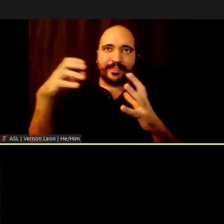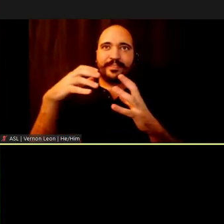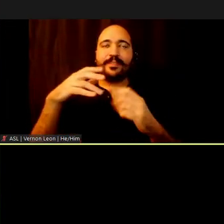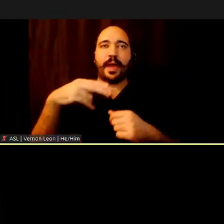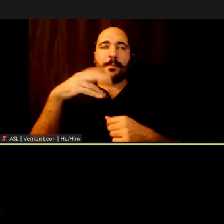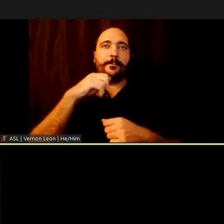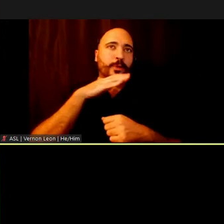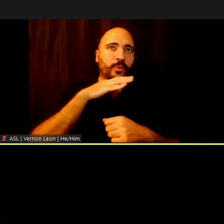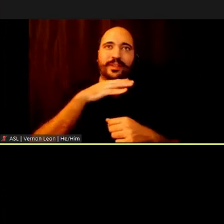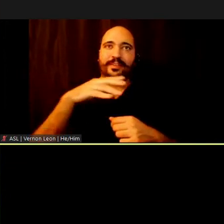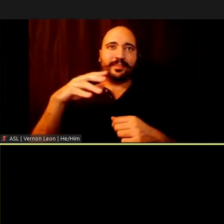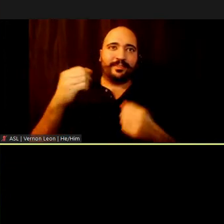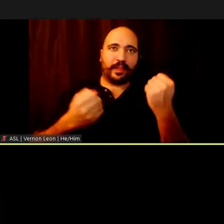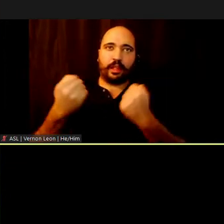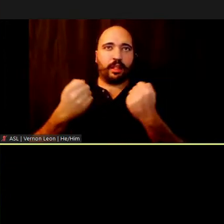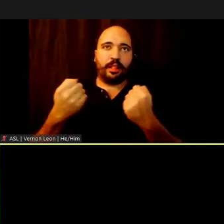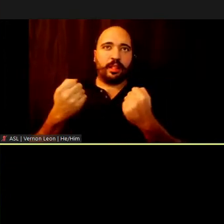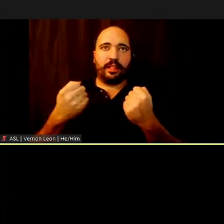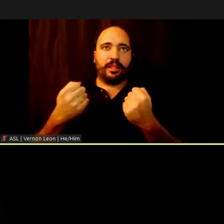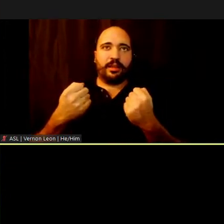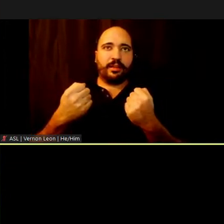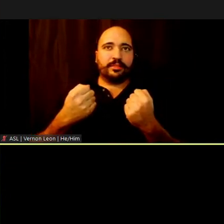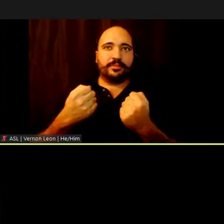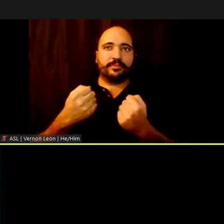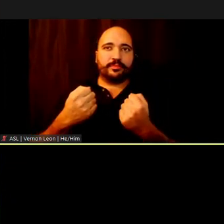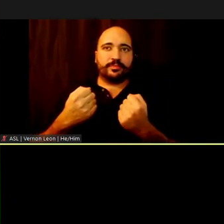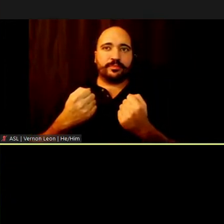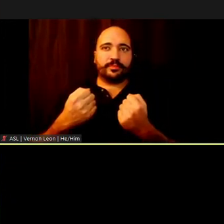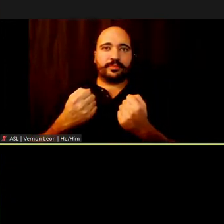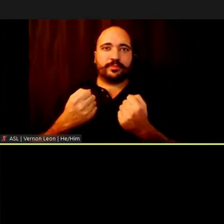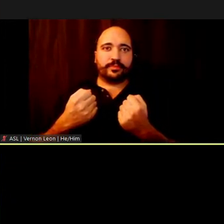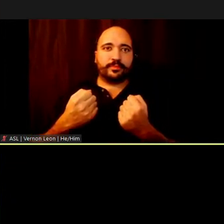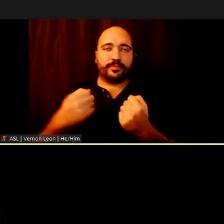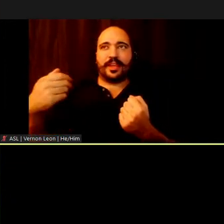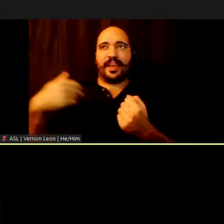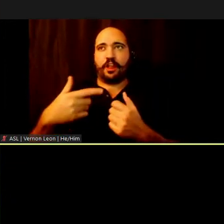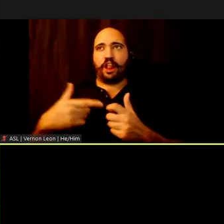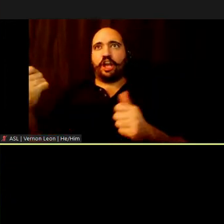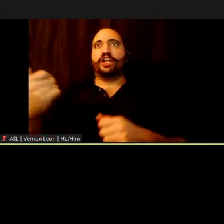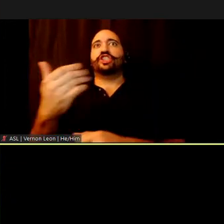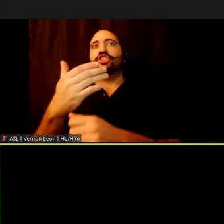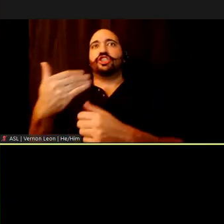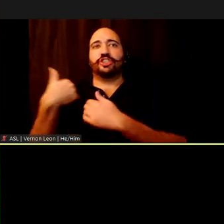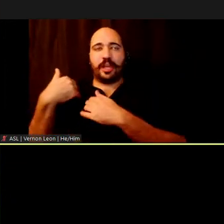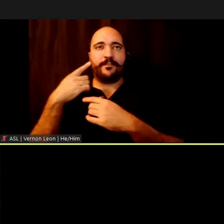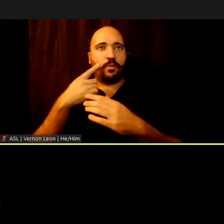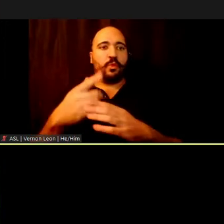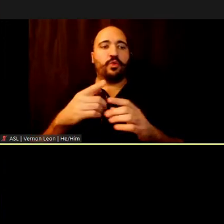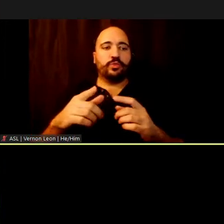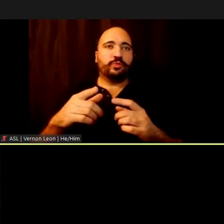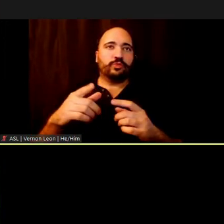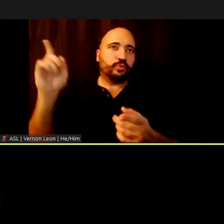have their largest share of reducing emissions within the area. Thank you.